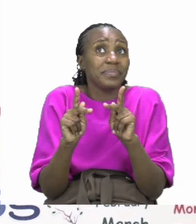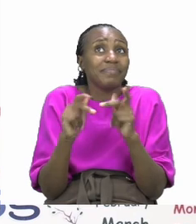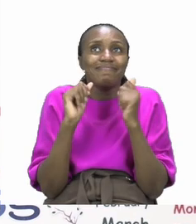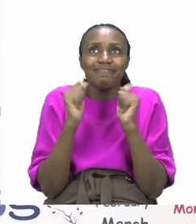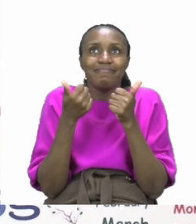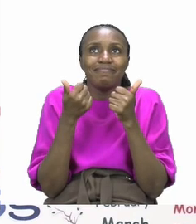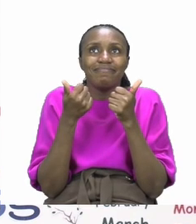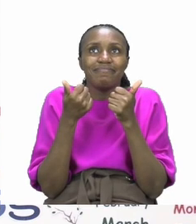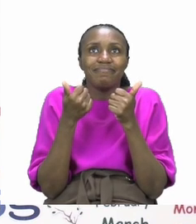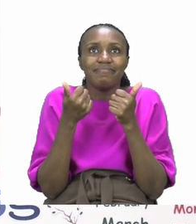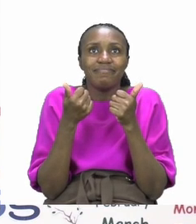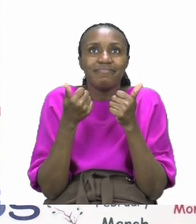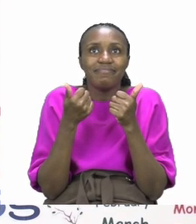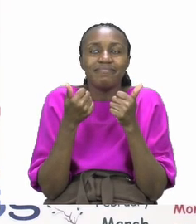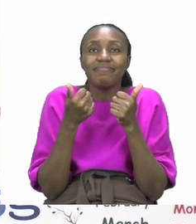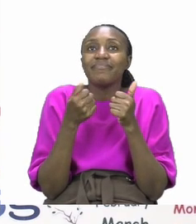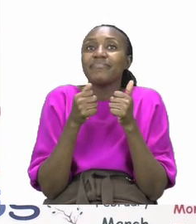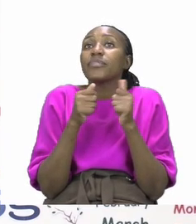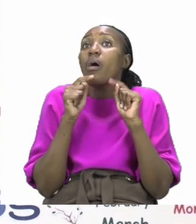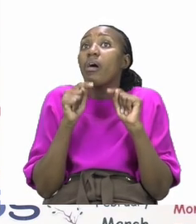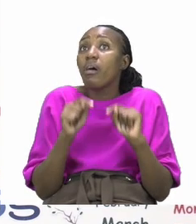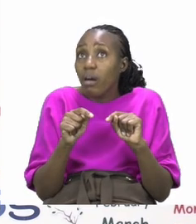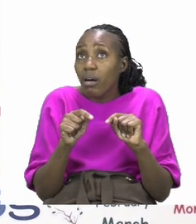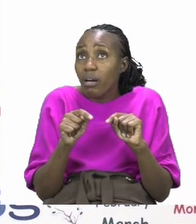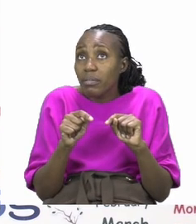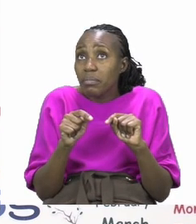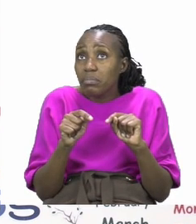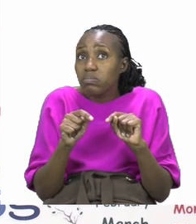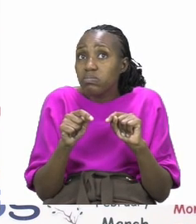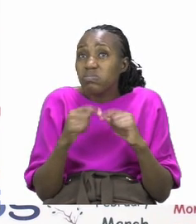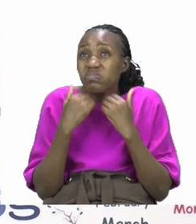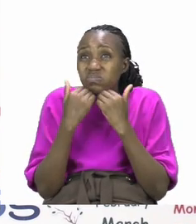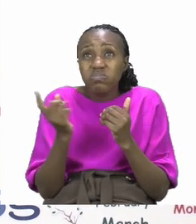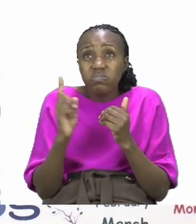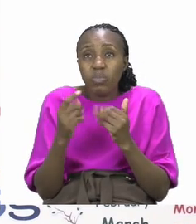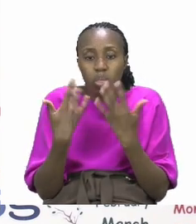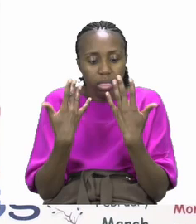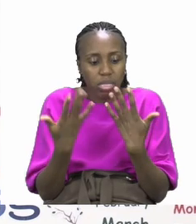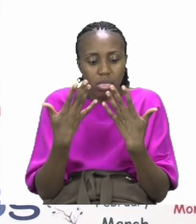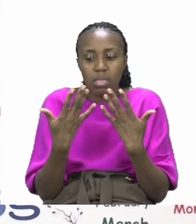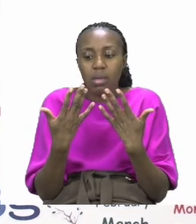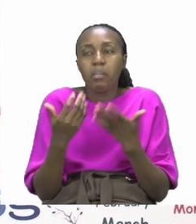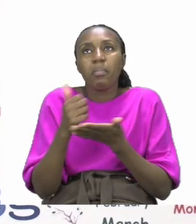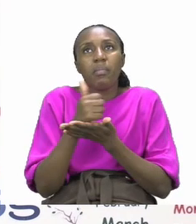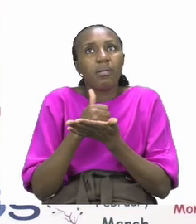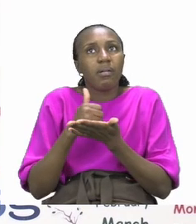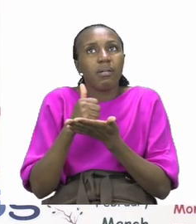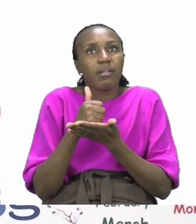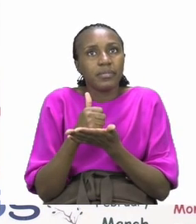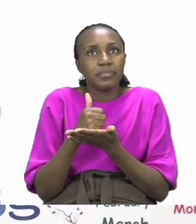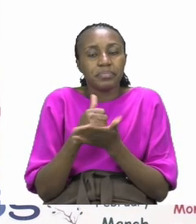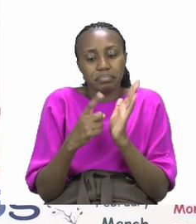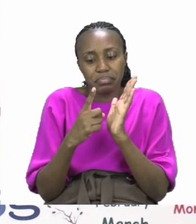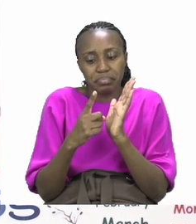now that we are done with our lesson and the activities we need to make sure our hands are germ free. So let's take our